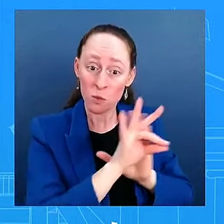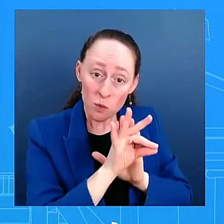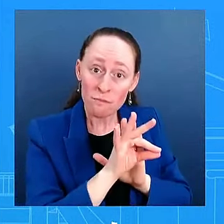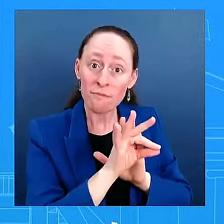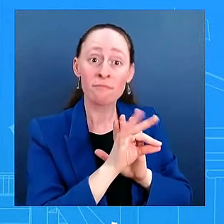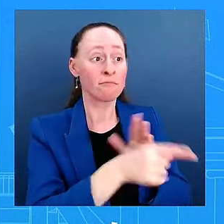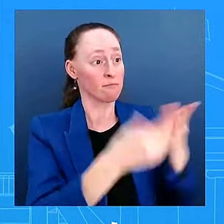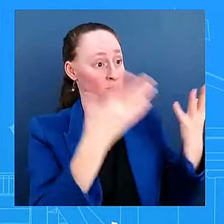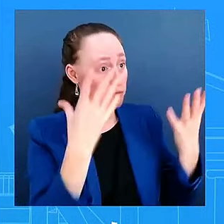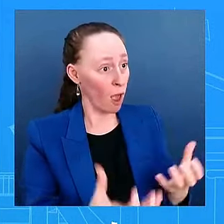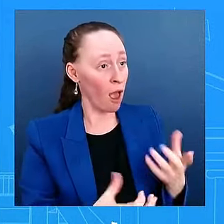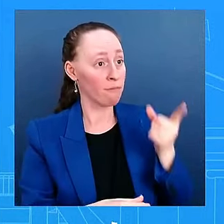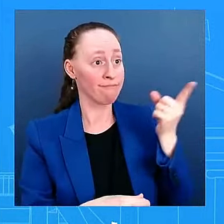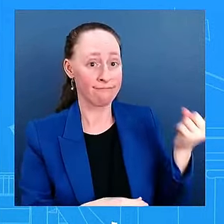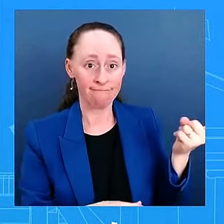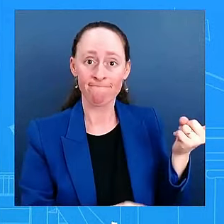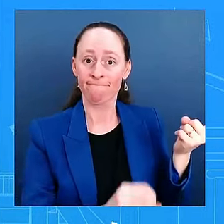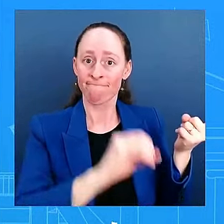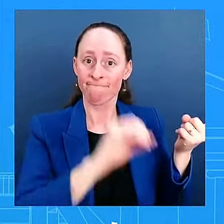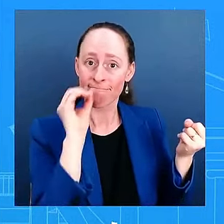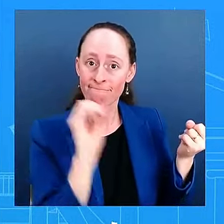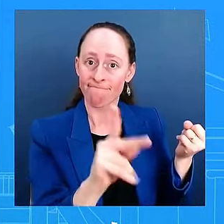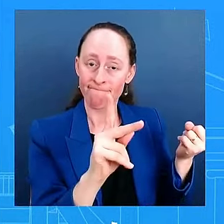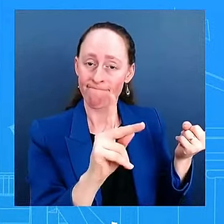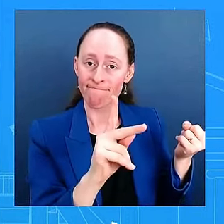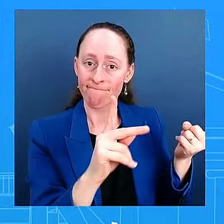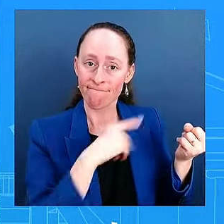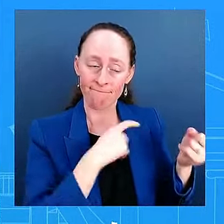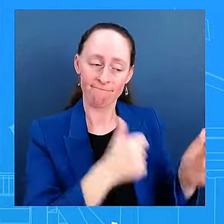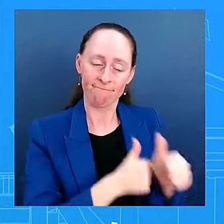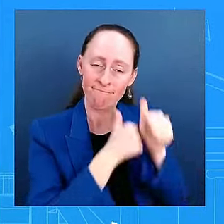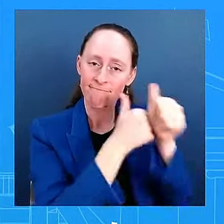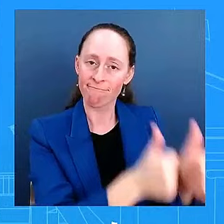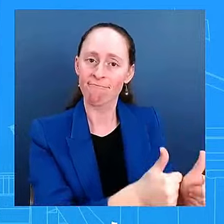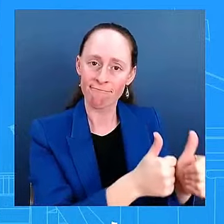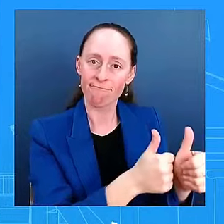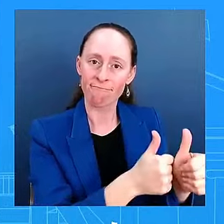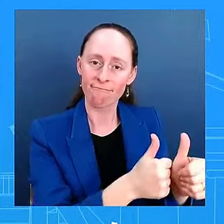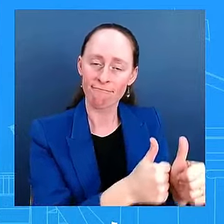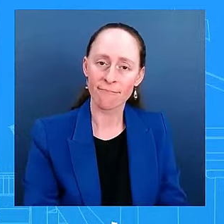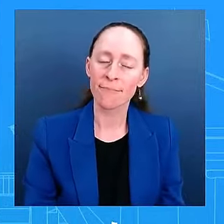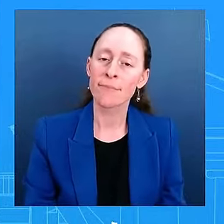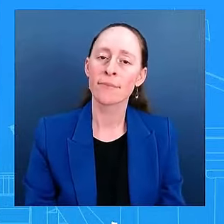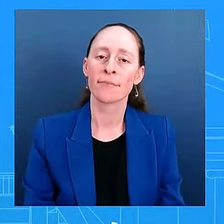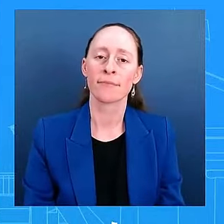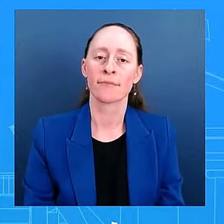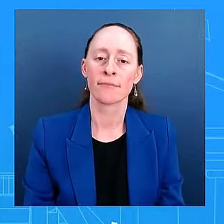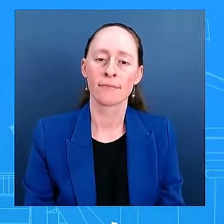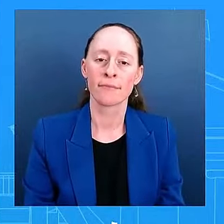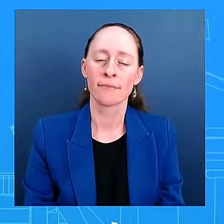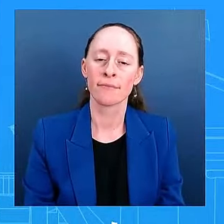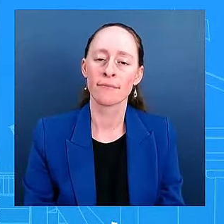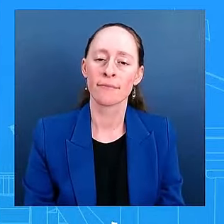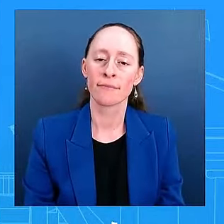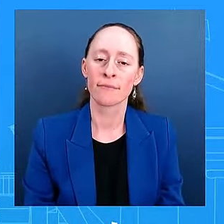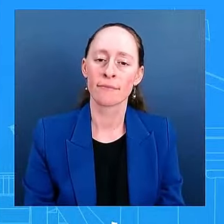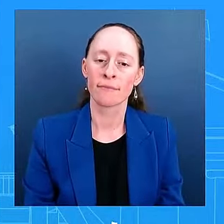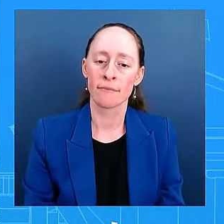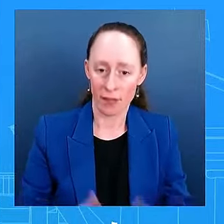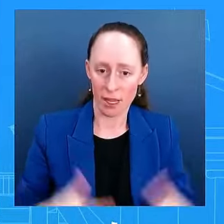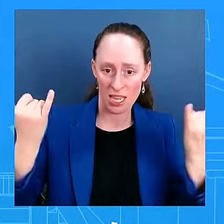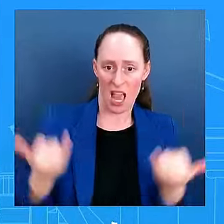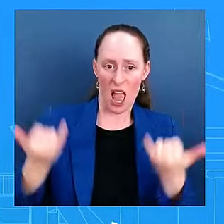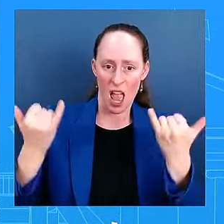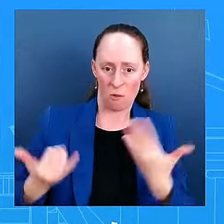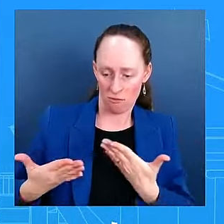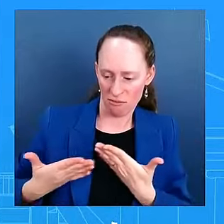And we'll do that. And what are the president's top priorities in the next 70 or so days? When Trump comes in, he couldn't do quite a bit